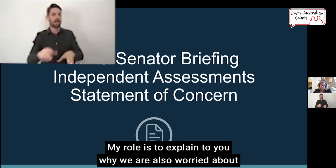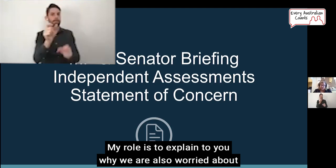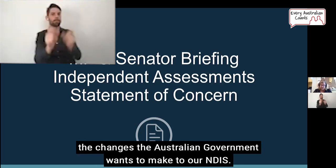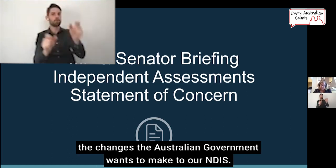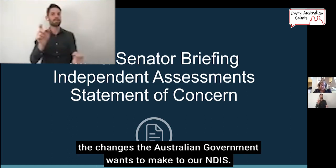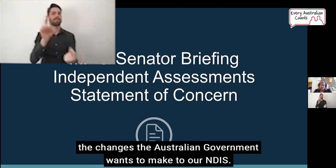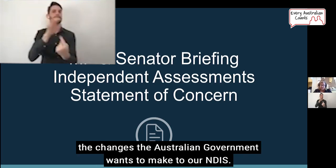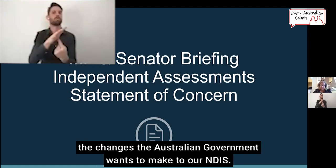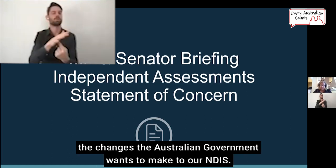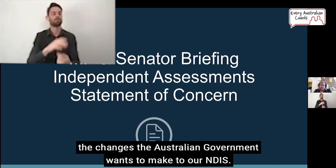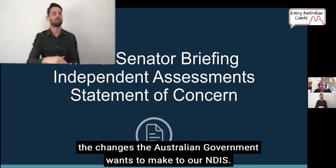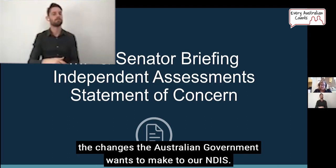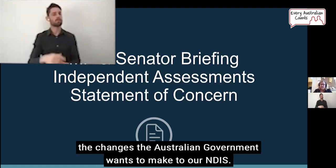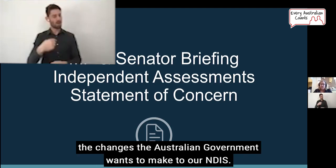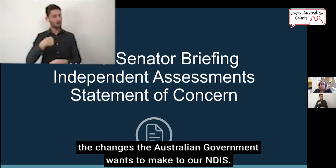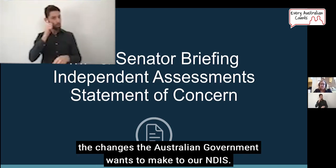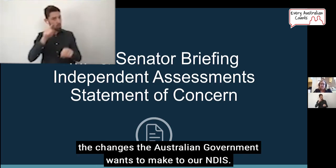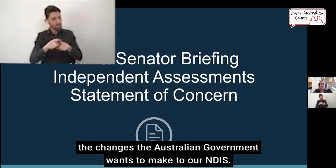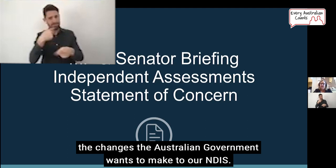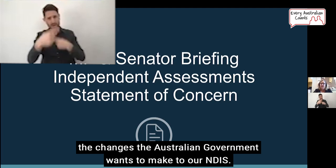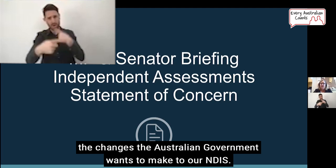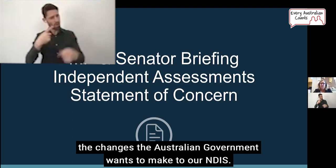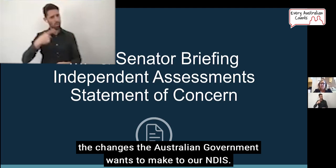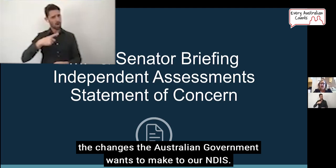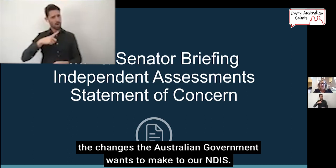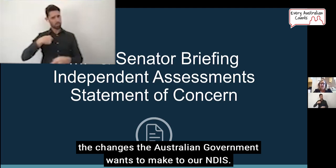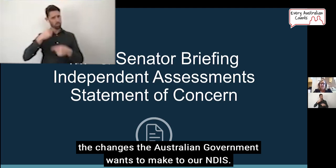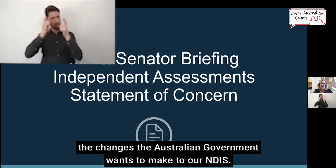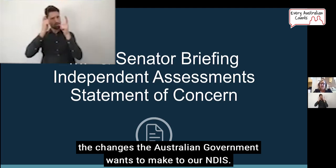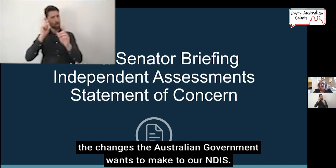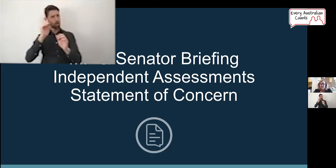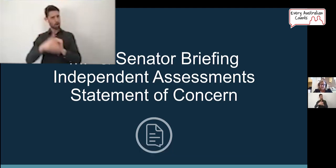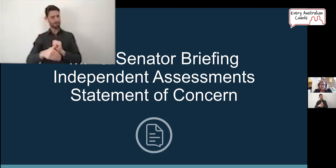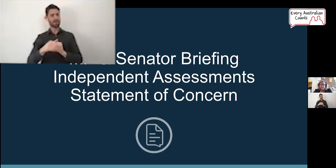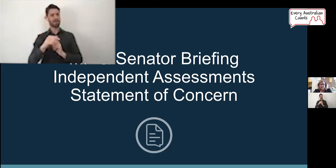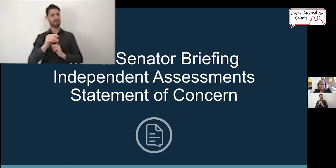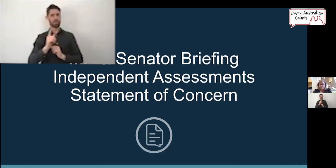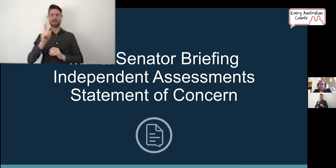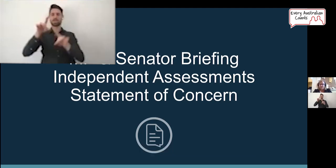worried about the changes the Australian Government wants to make to our NDIS.